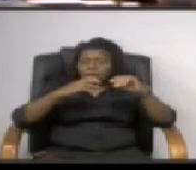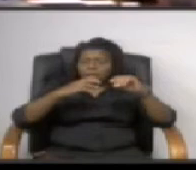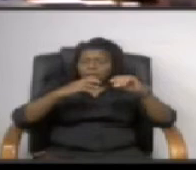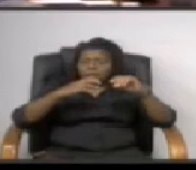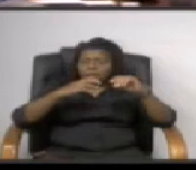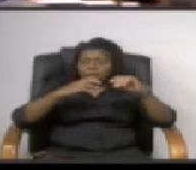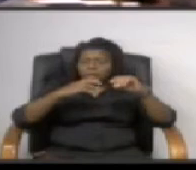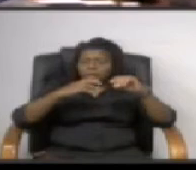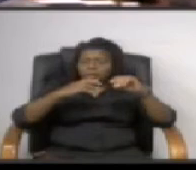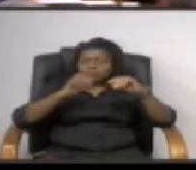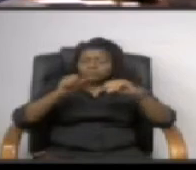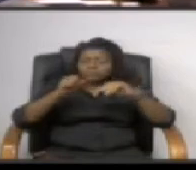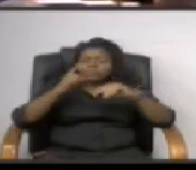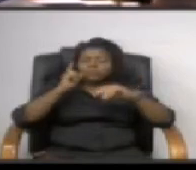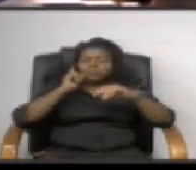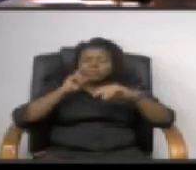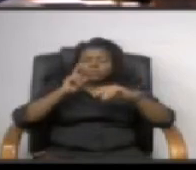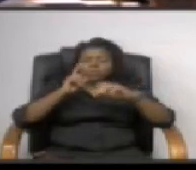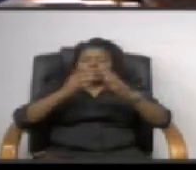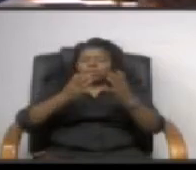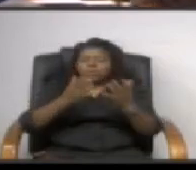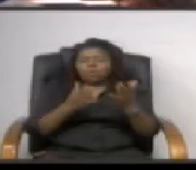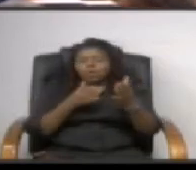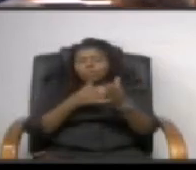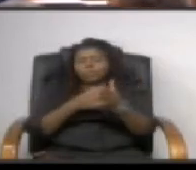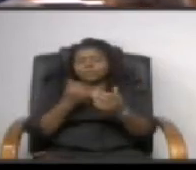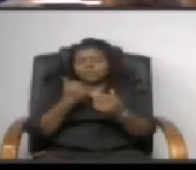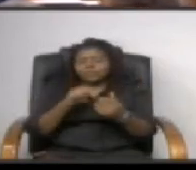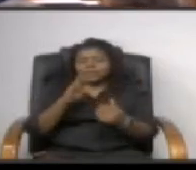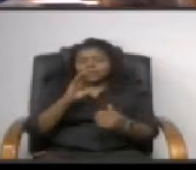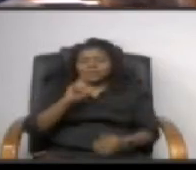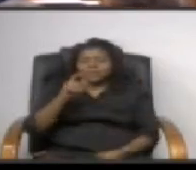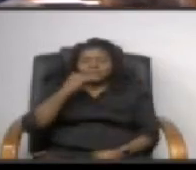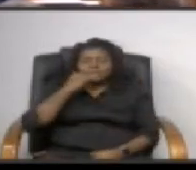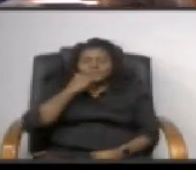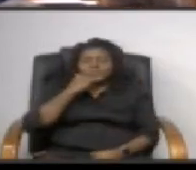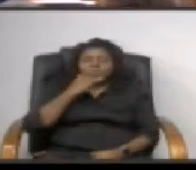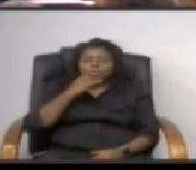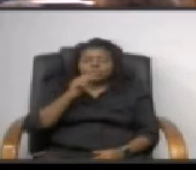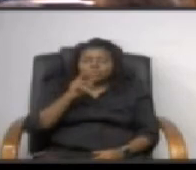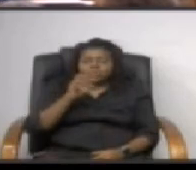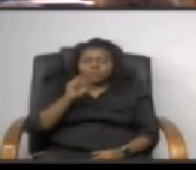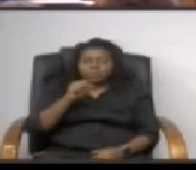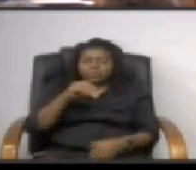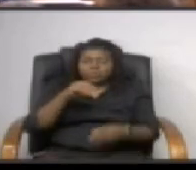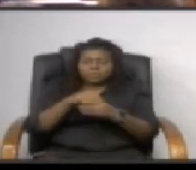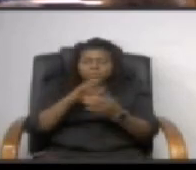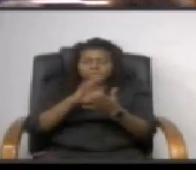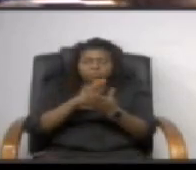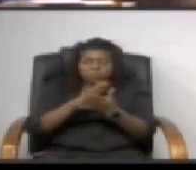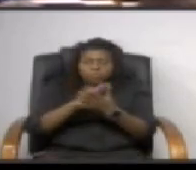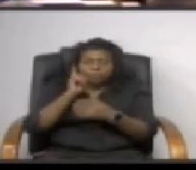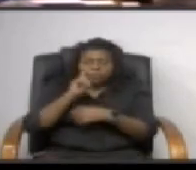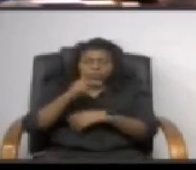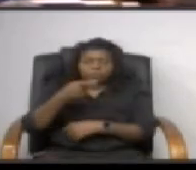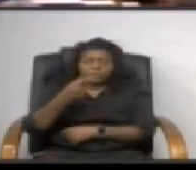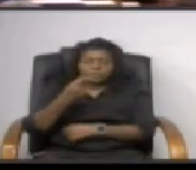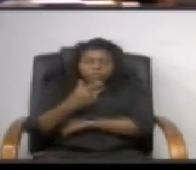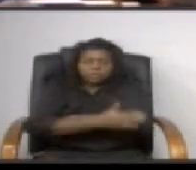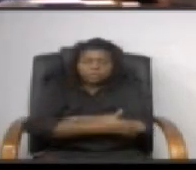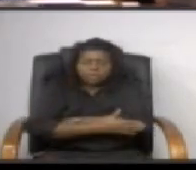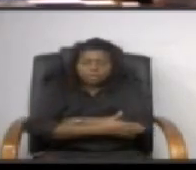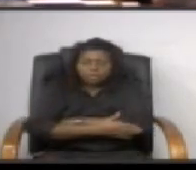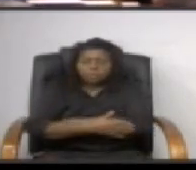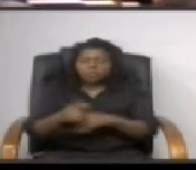again please just to oppose any any cell phone towers in uh prince george's county schools which can't do that already but